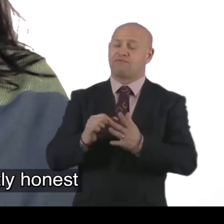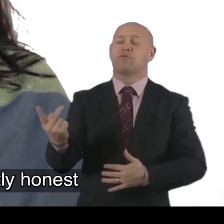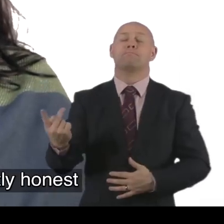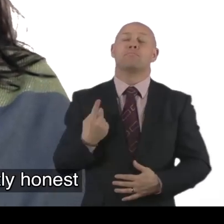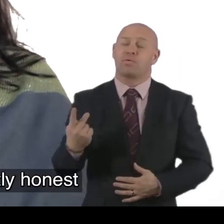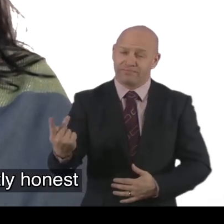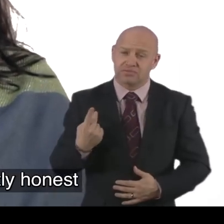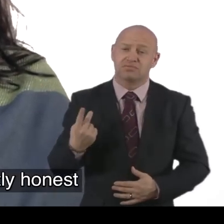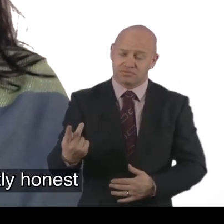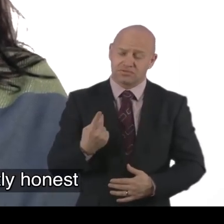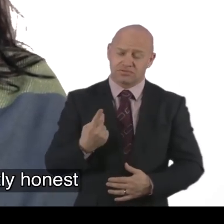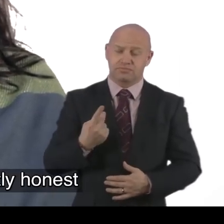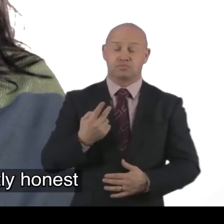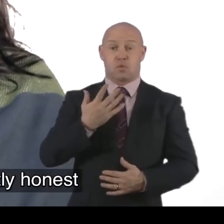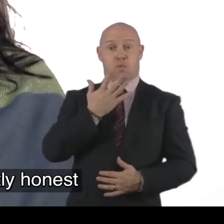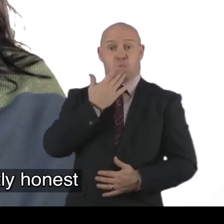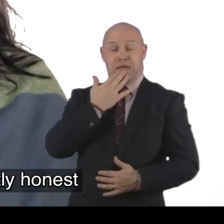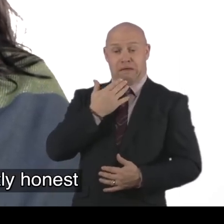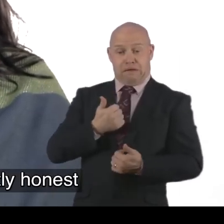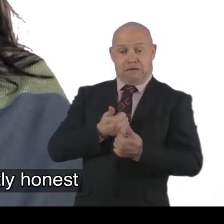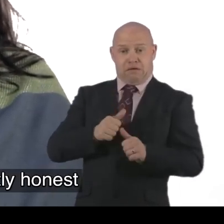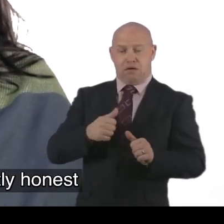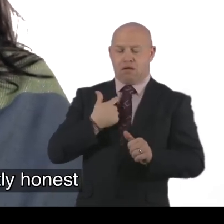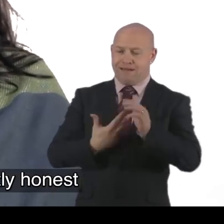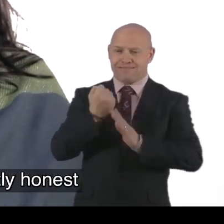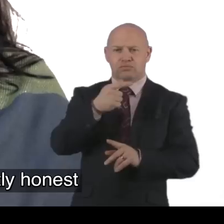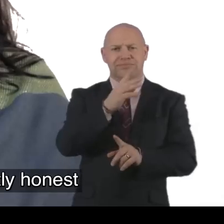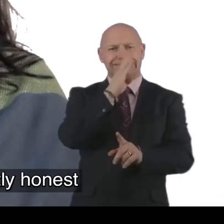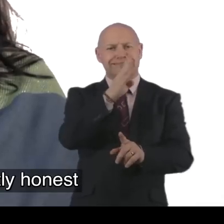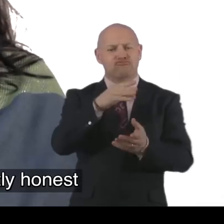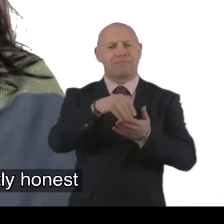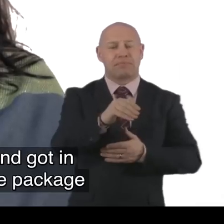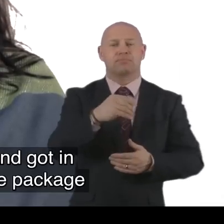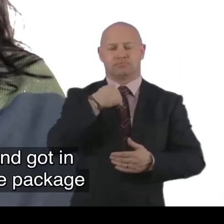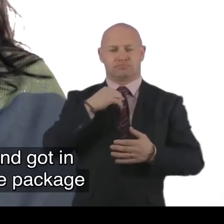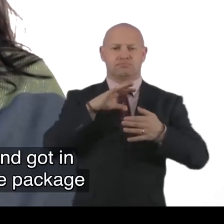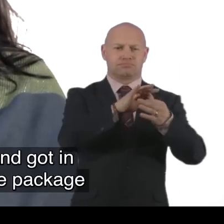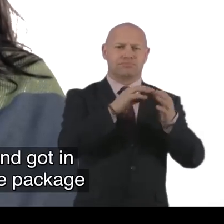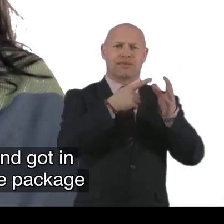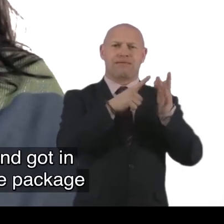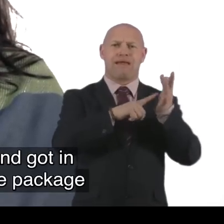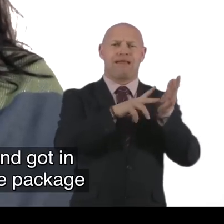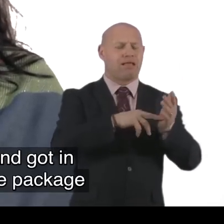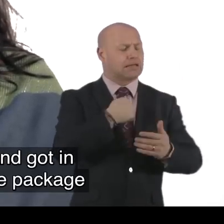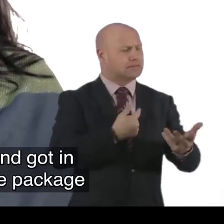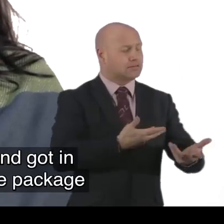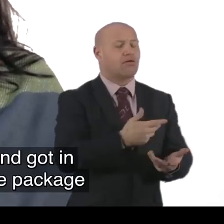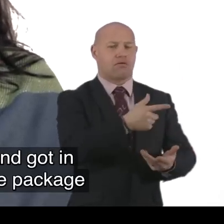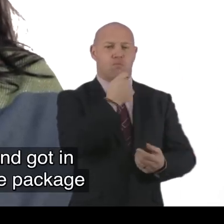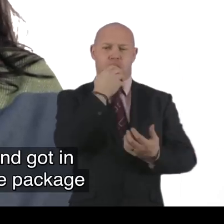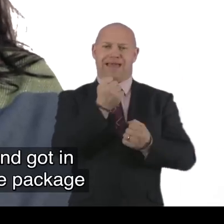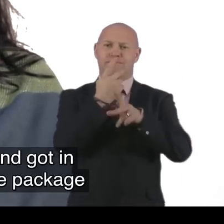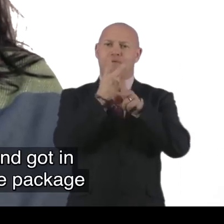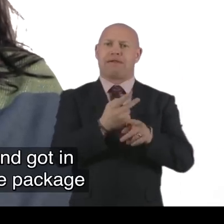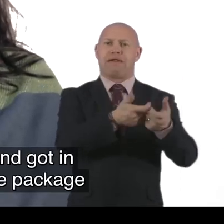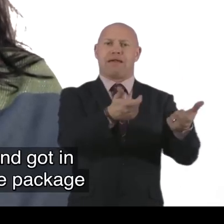Really debilitating. For both of us. To be perfectly honest. And. Once we. We found out. With direct payments. We got in contact with Eilin. And